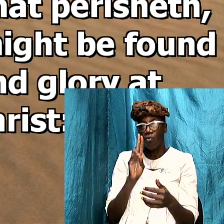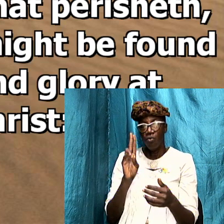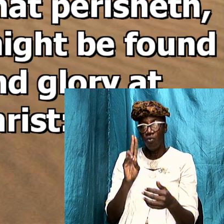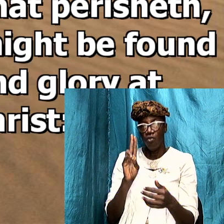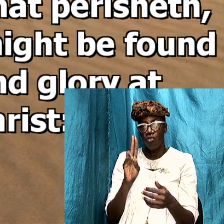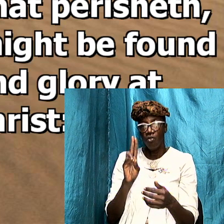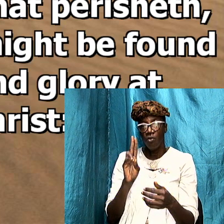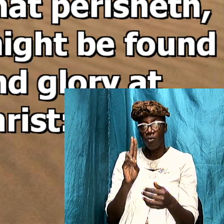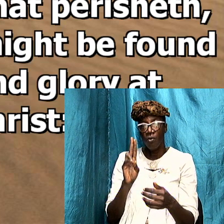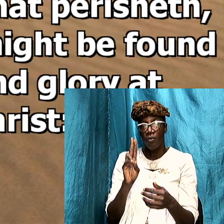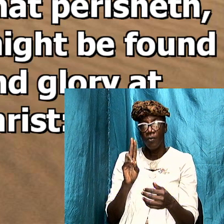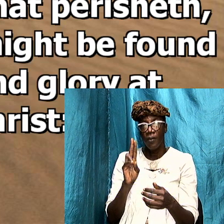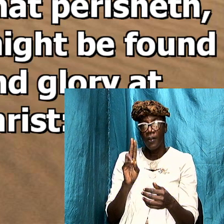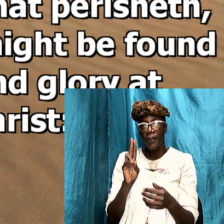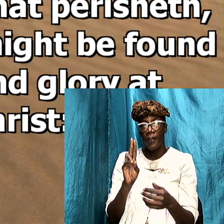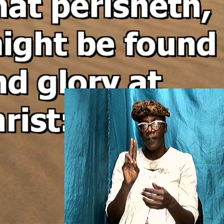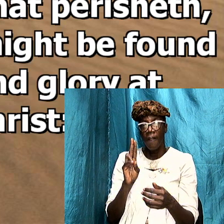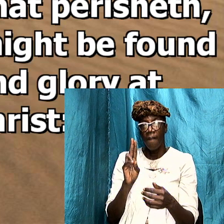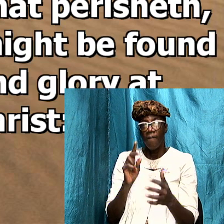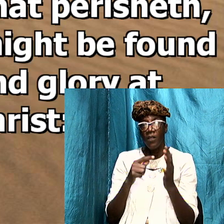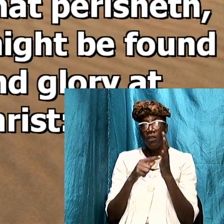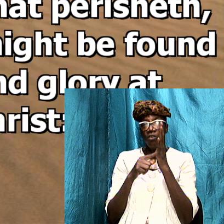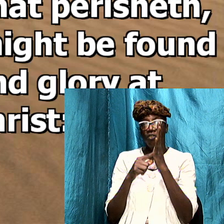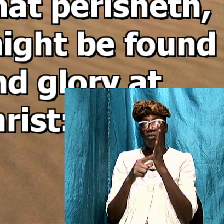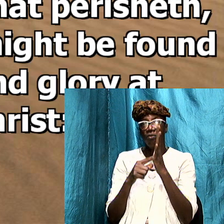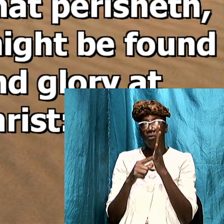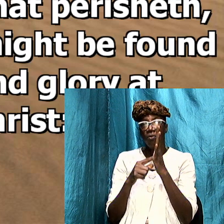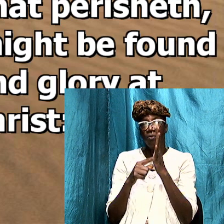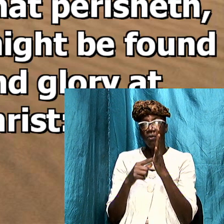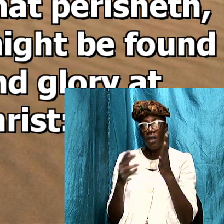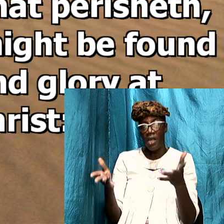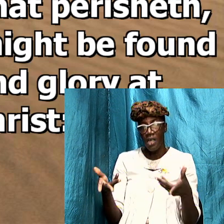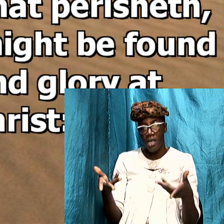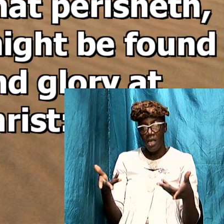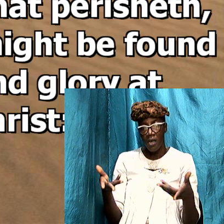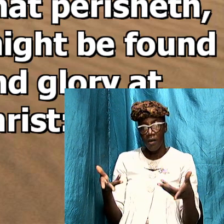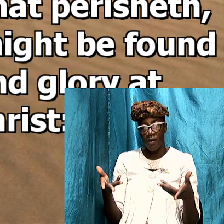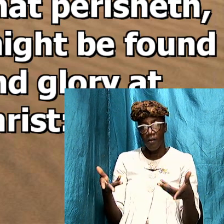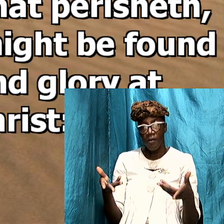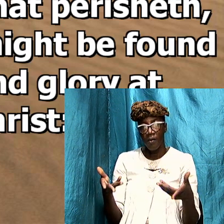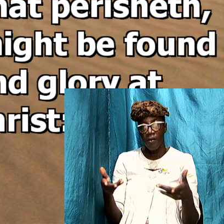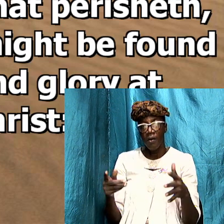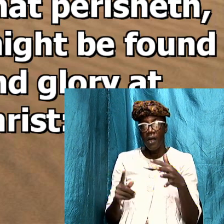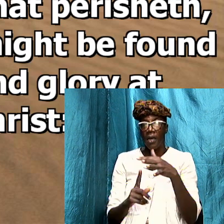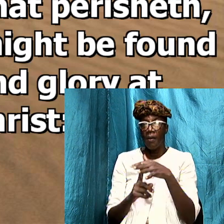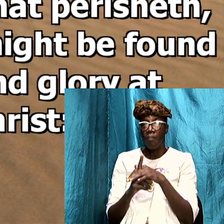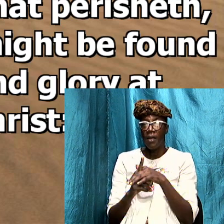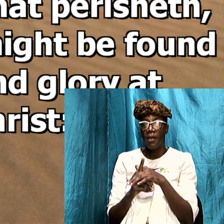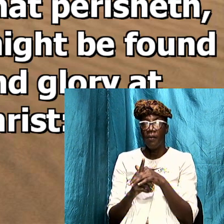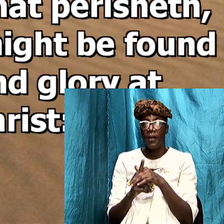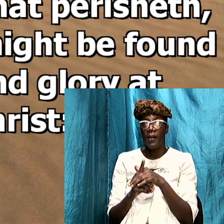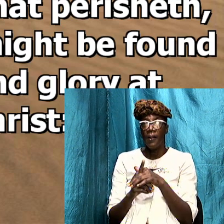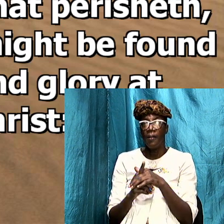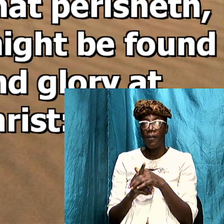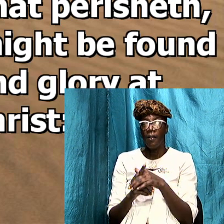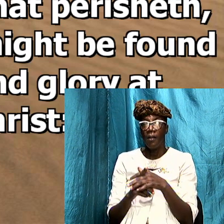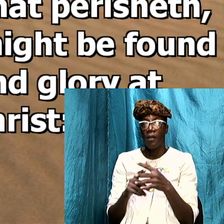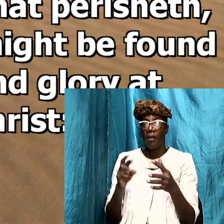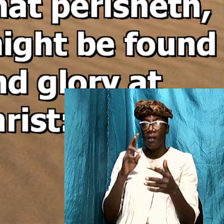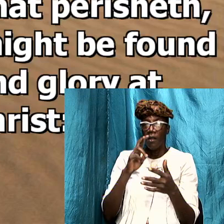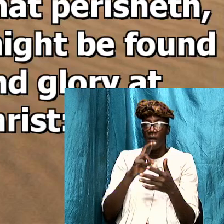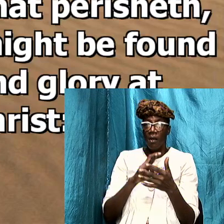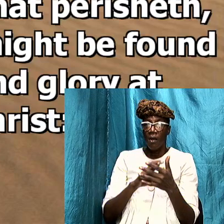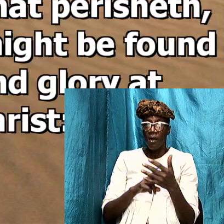and it shows here an appearing then Romans chapter